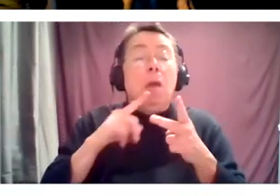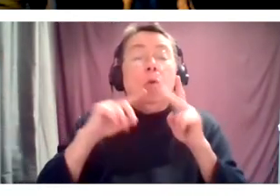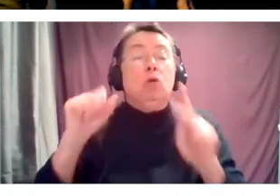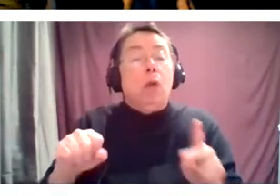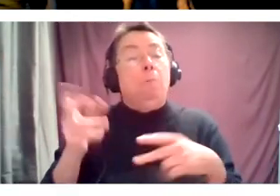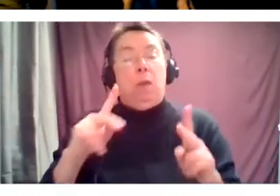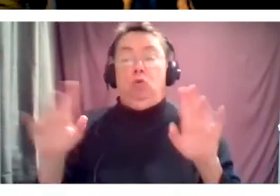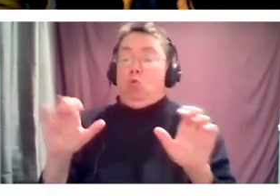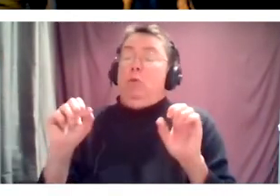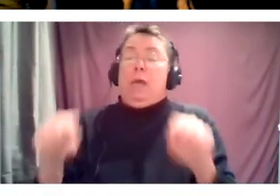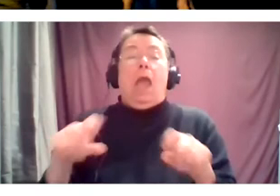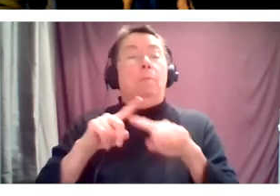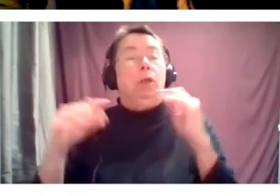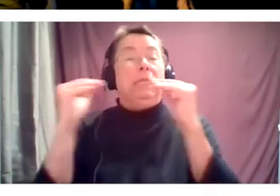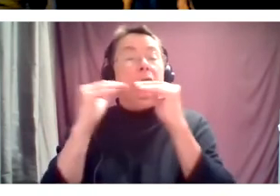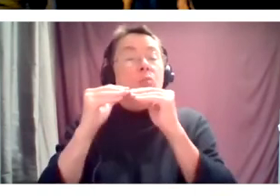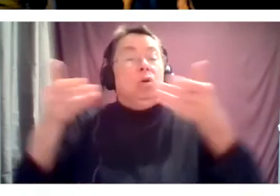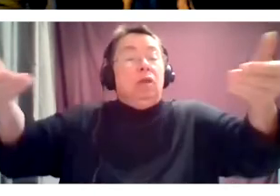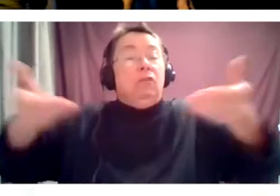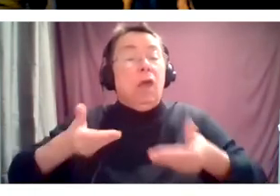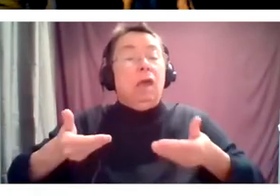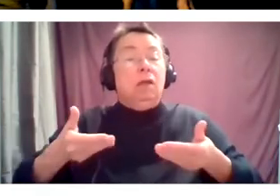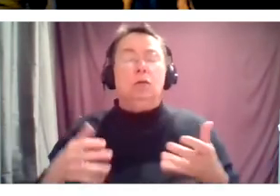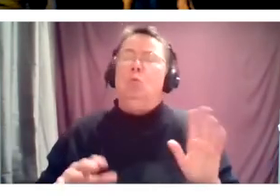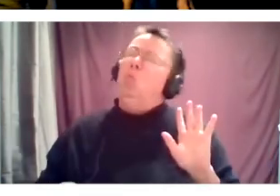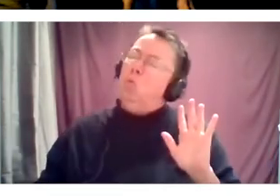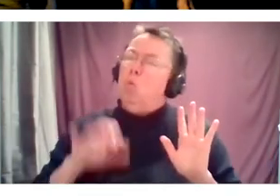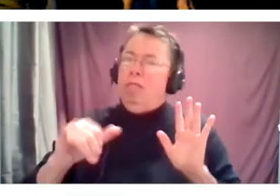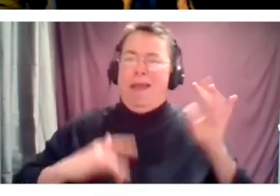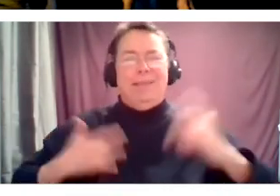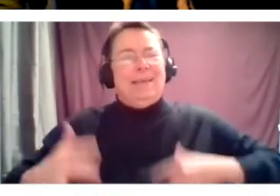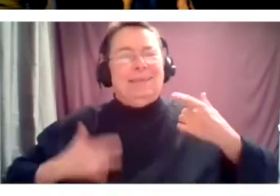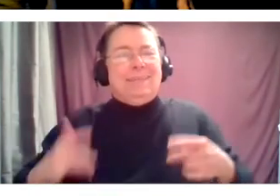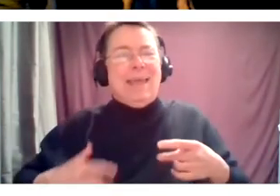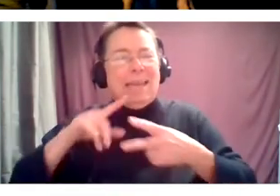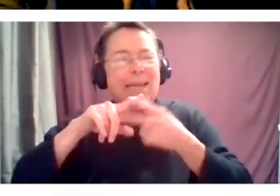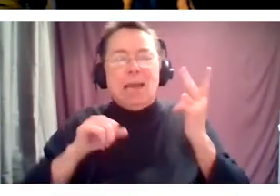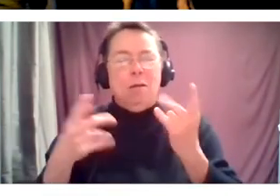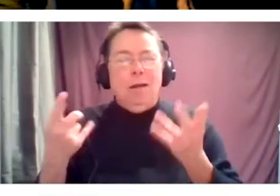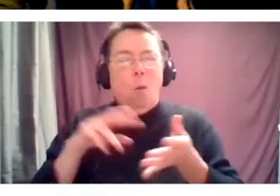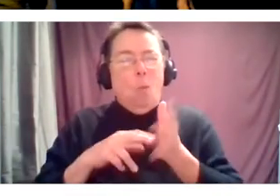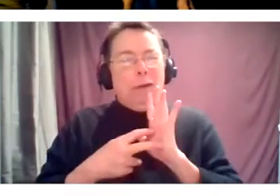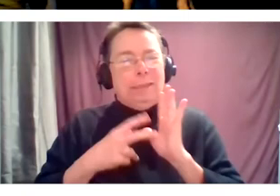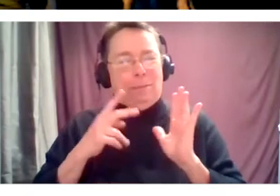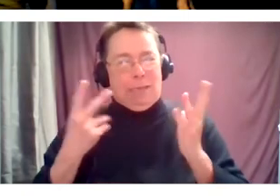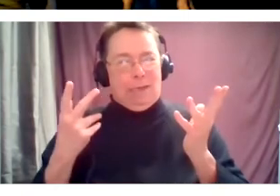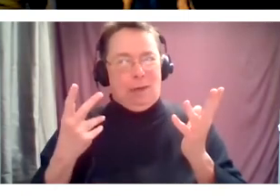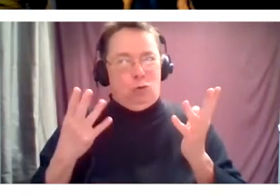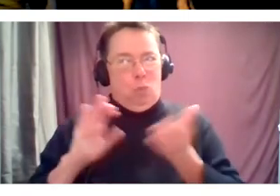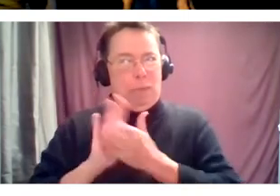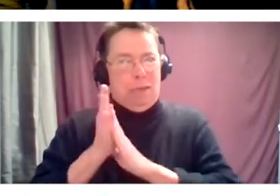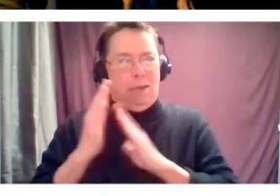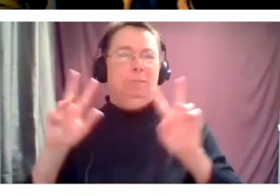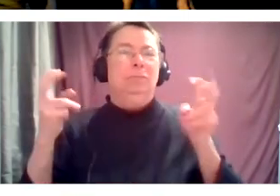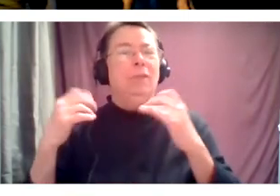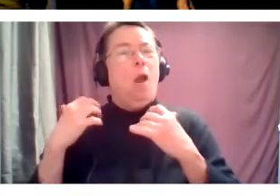invited. I think that that to me is really exciting, is to really broaden what does it mean to be an audience to theater. I think that we've got lots